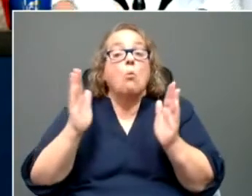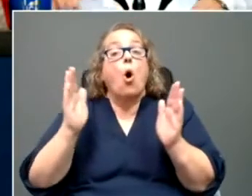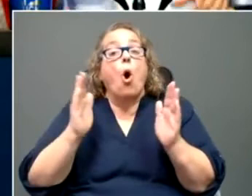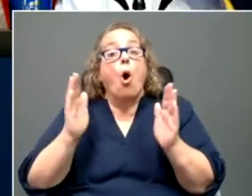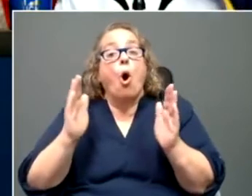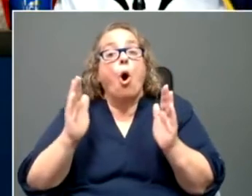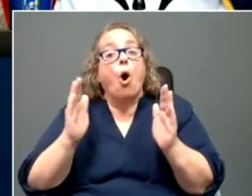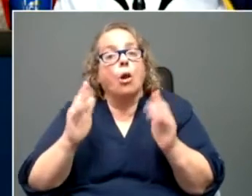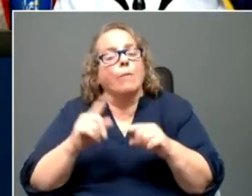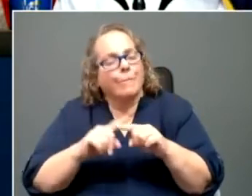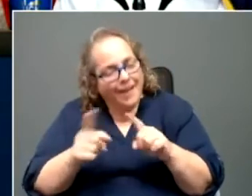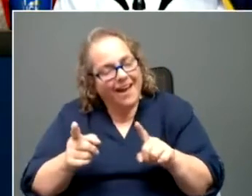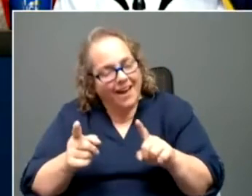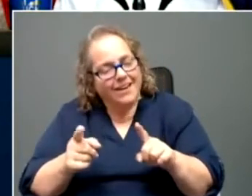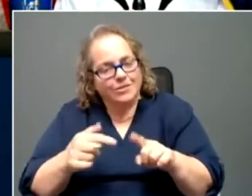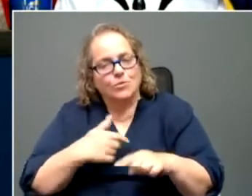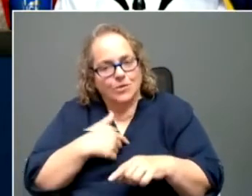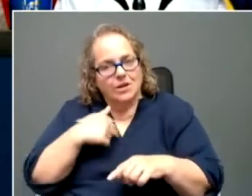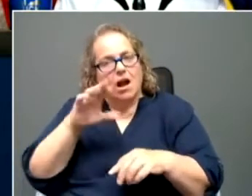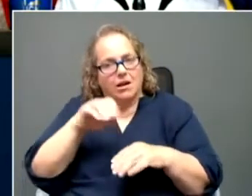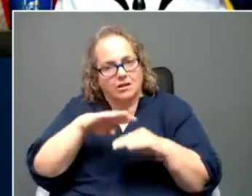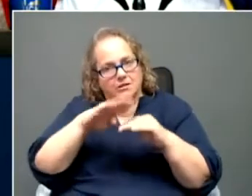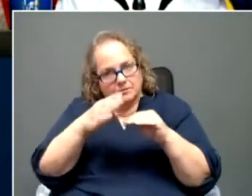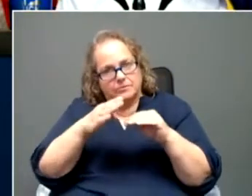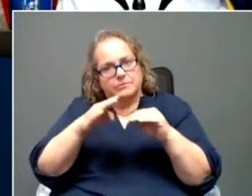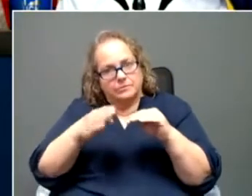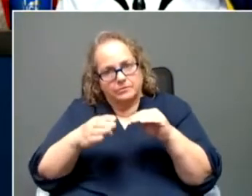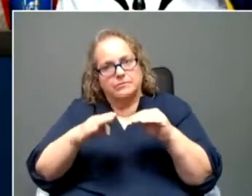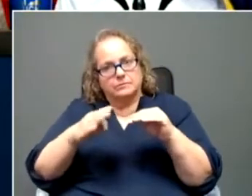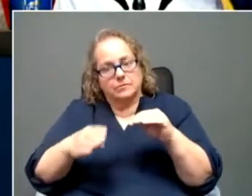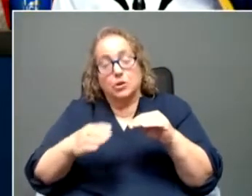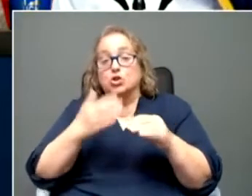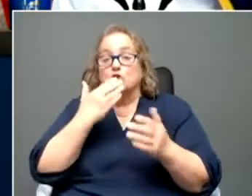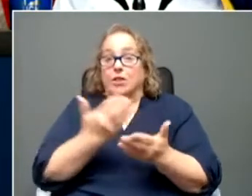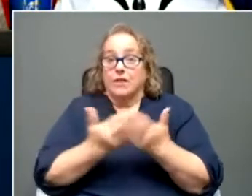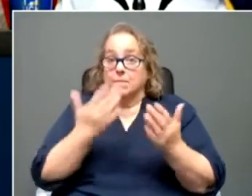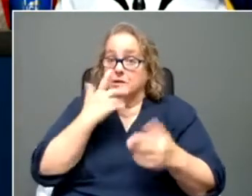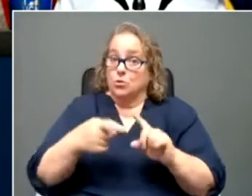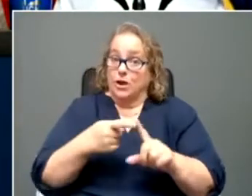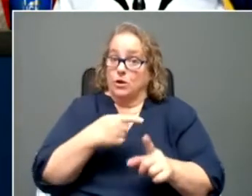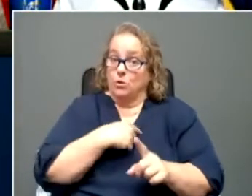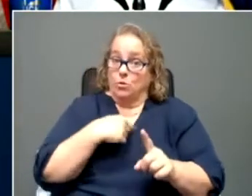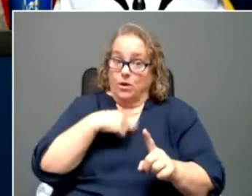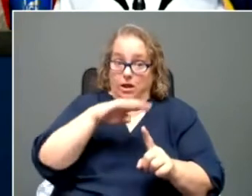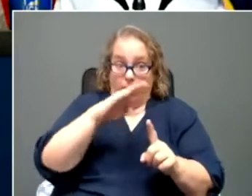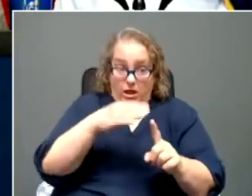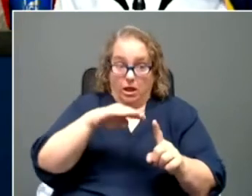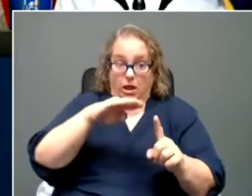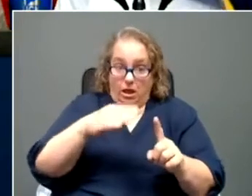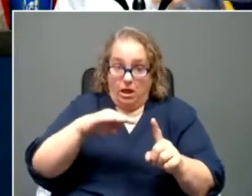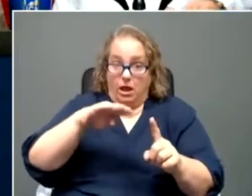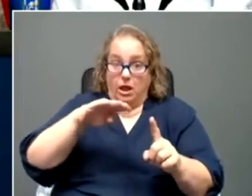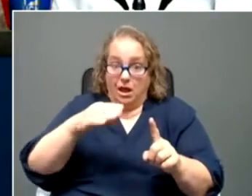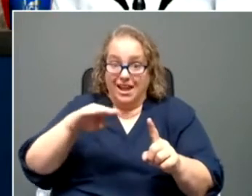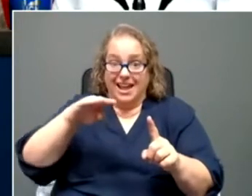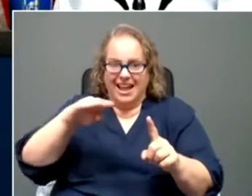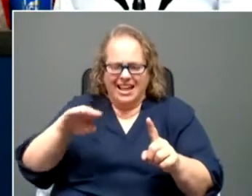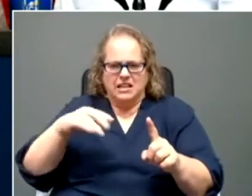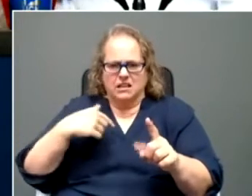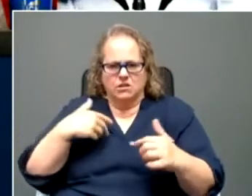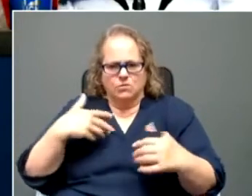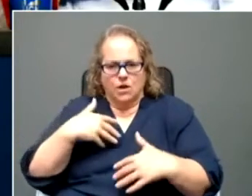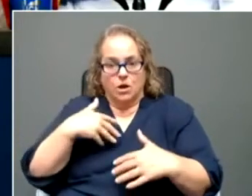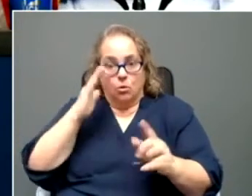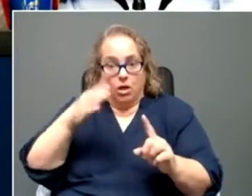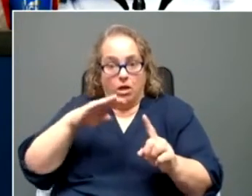trend. Uh, that's a good thing because when we had plateaued where we were going up a little and down a little, the concern is we could take off